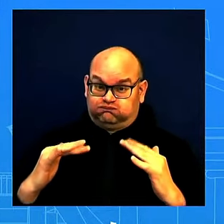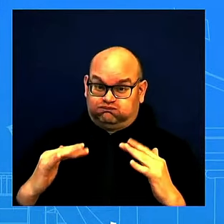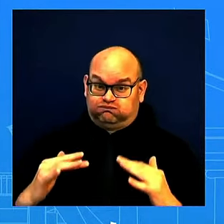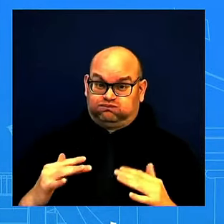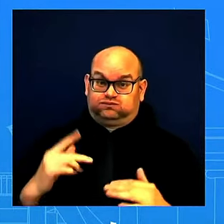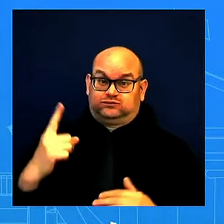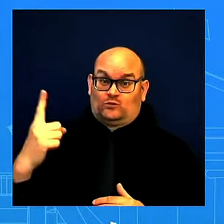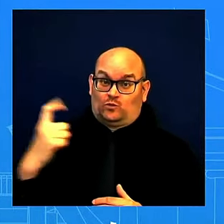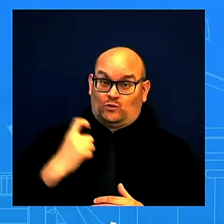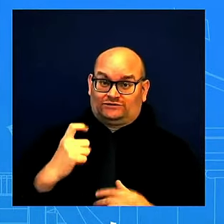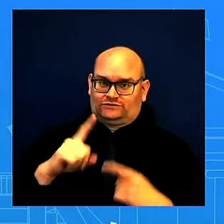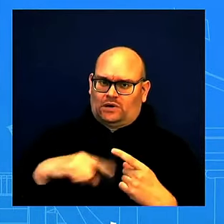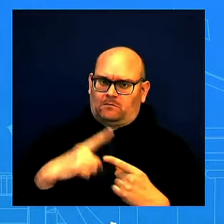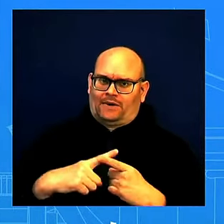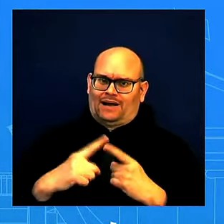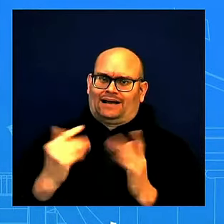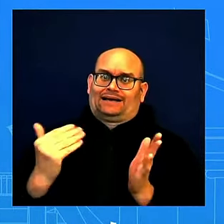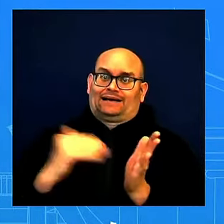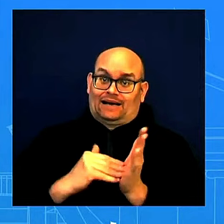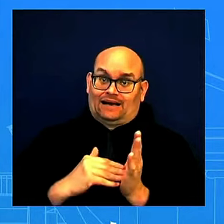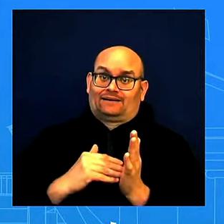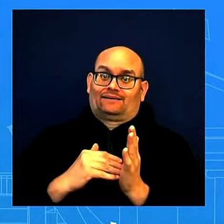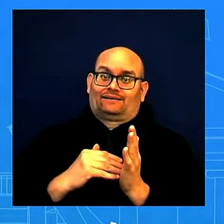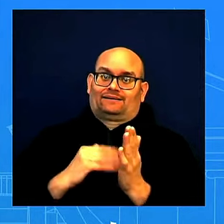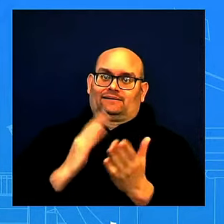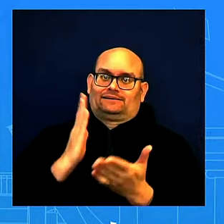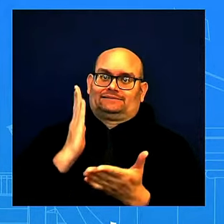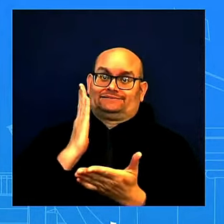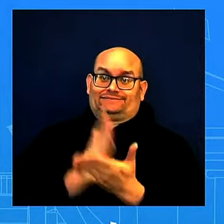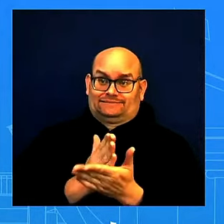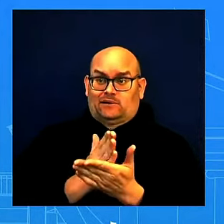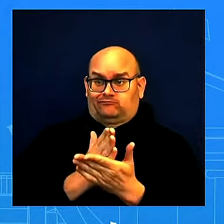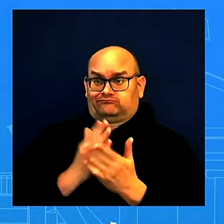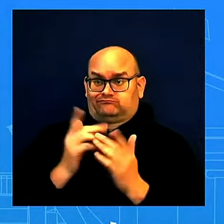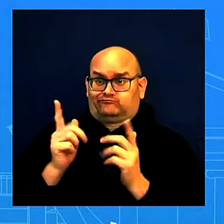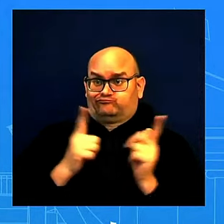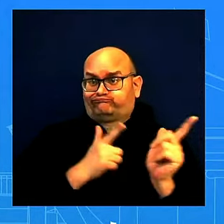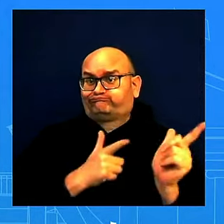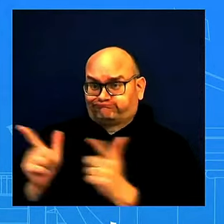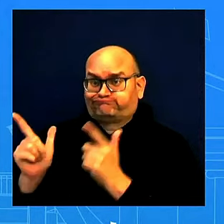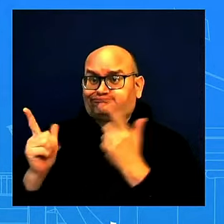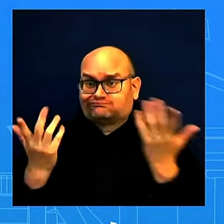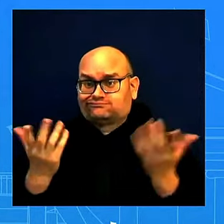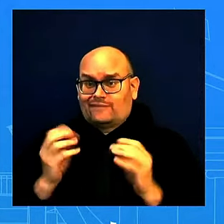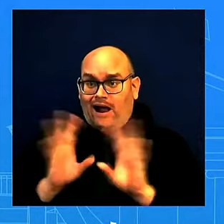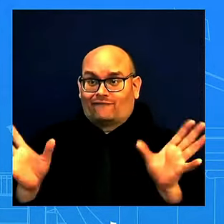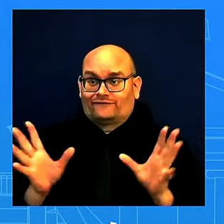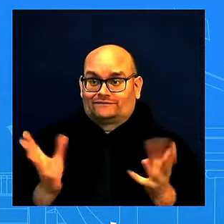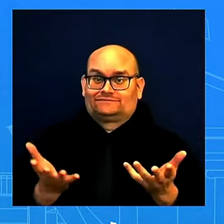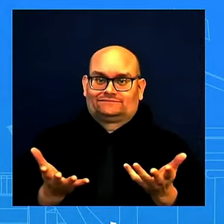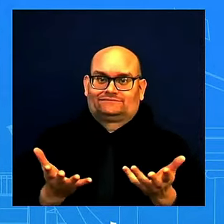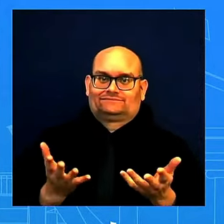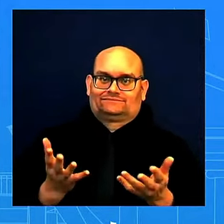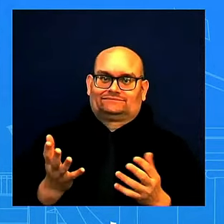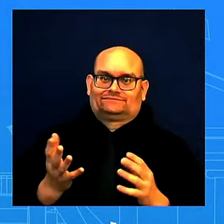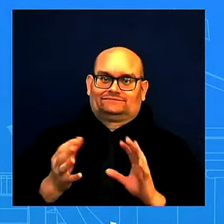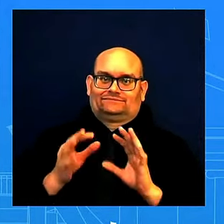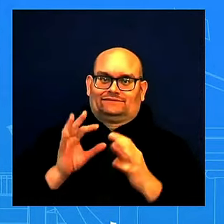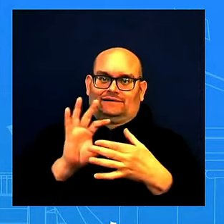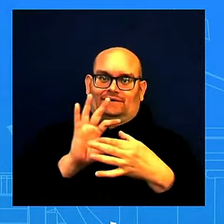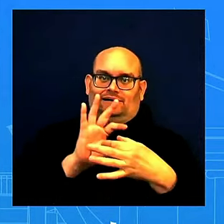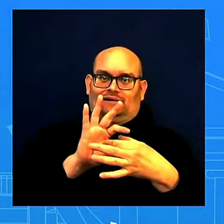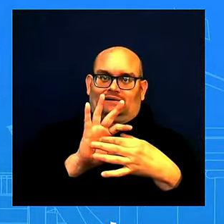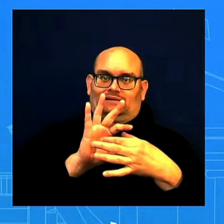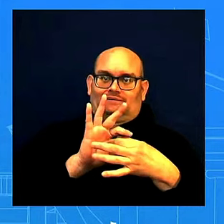getting the ceasefire deal and this hostage deal to a conclusion. That's going to be our focus. Secondly, if I may, Secretary